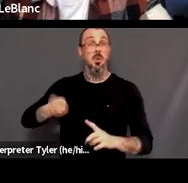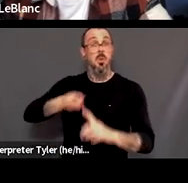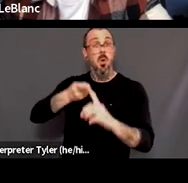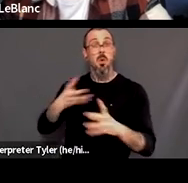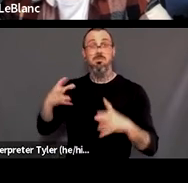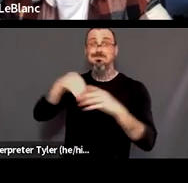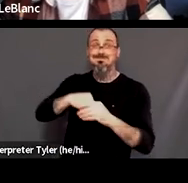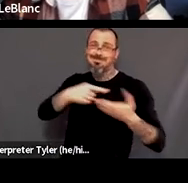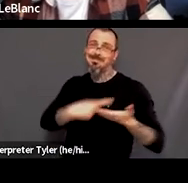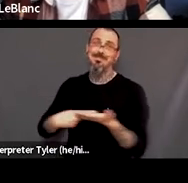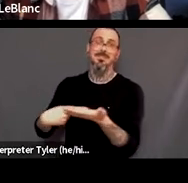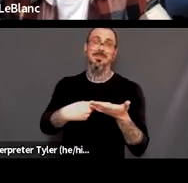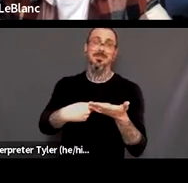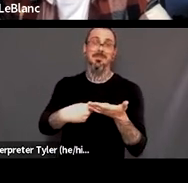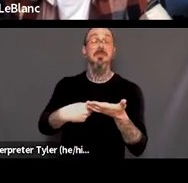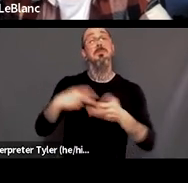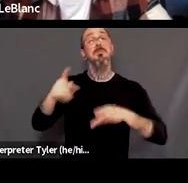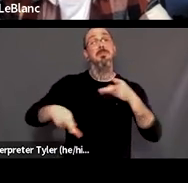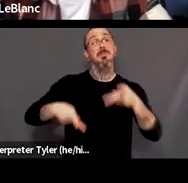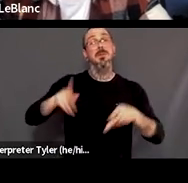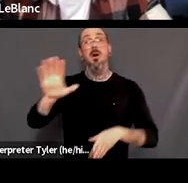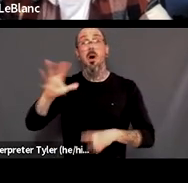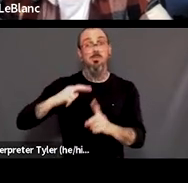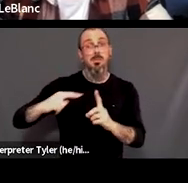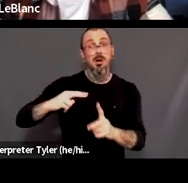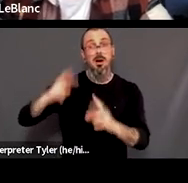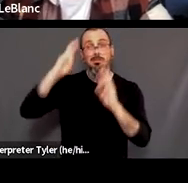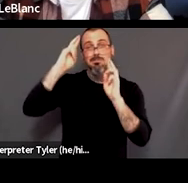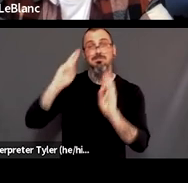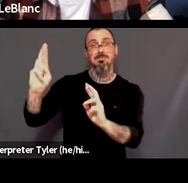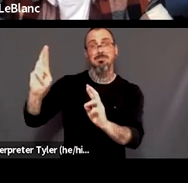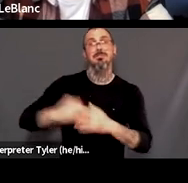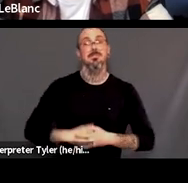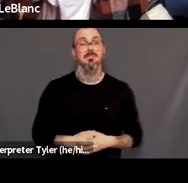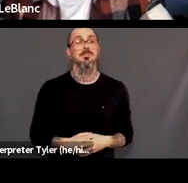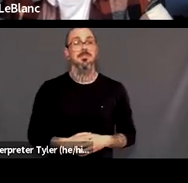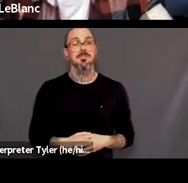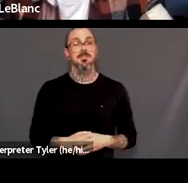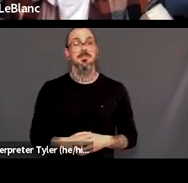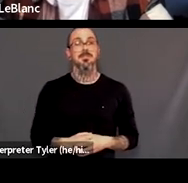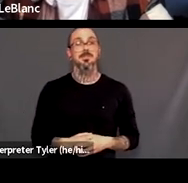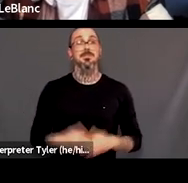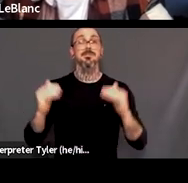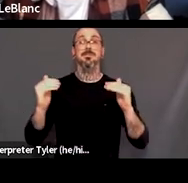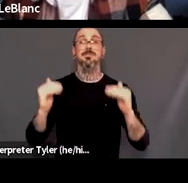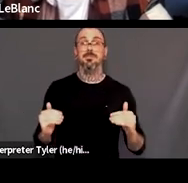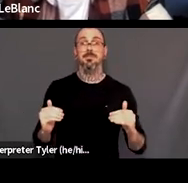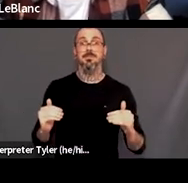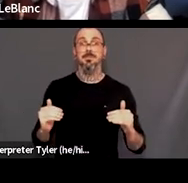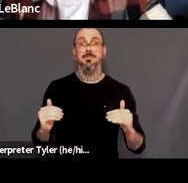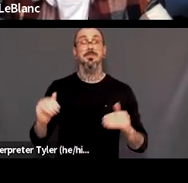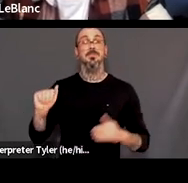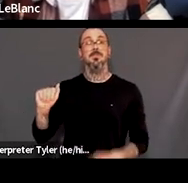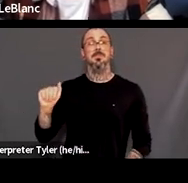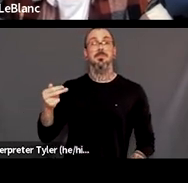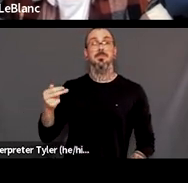respectful of where folks are coming from with these topics tonight and three um alert a moderator rt who goes